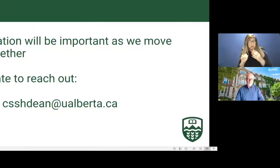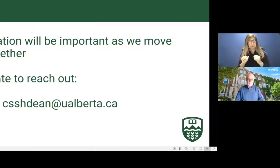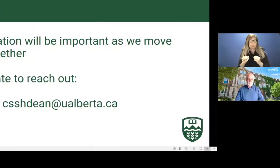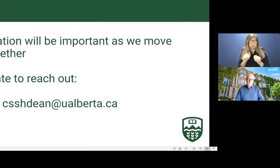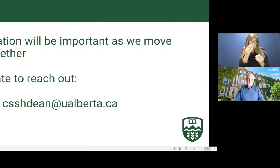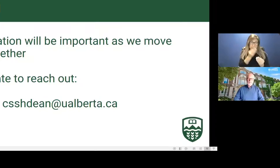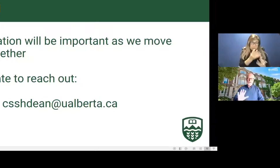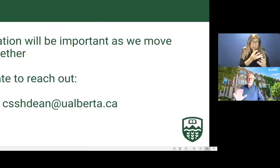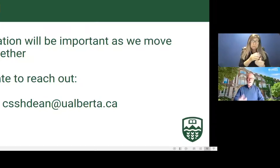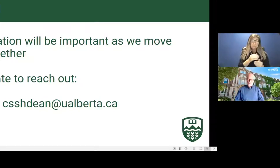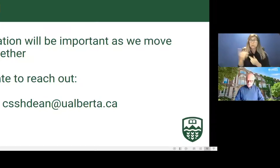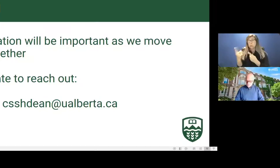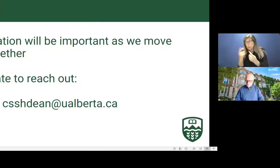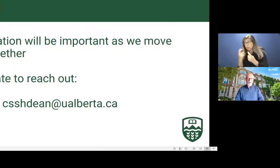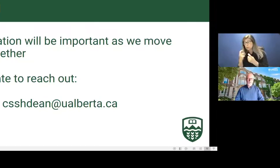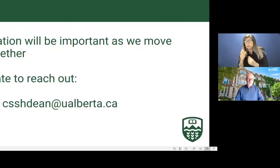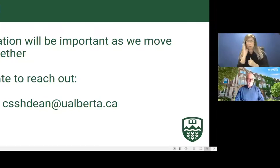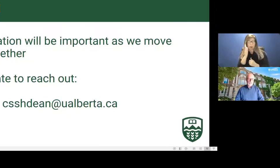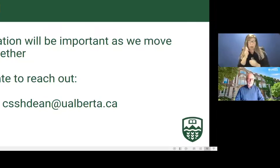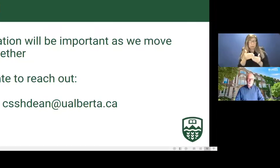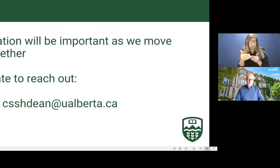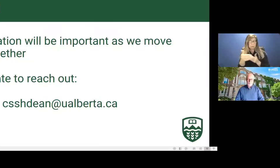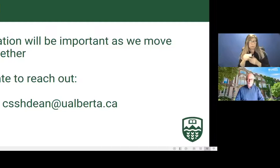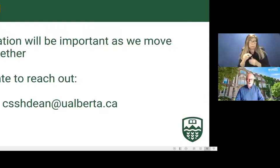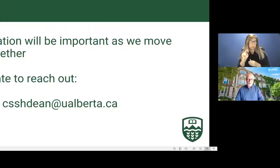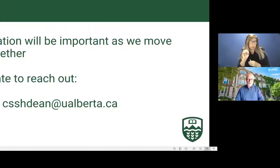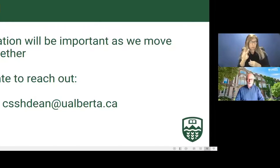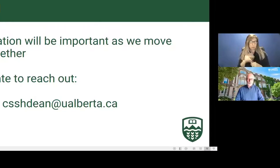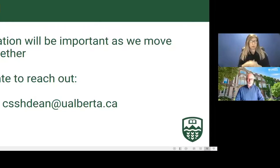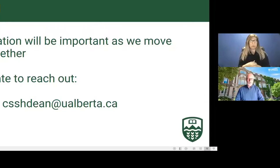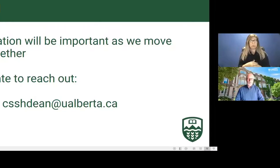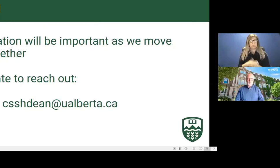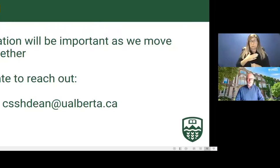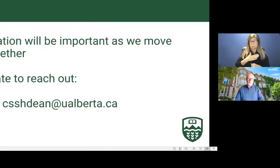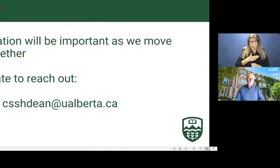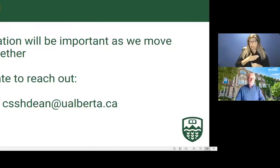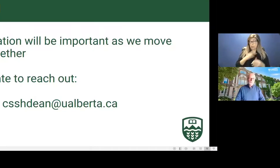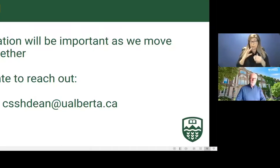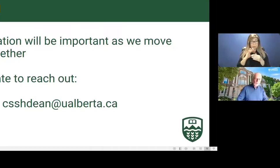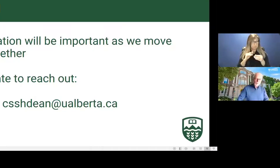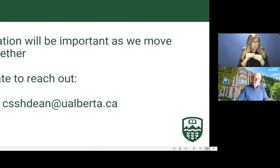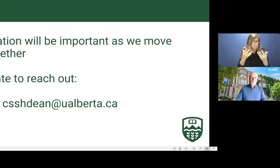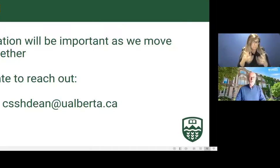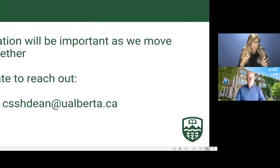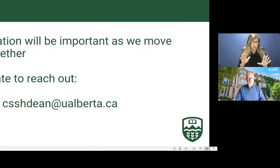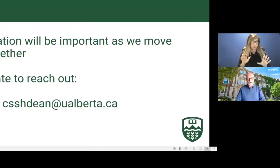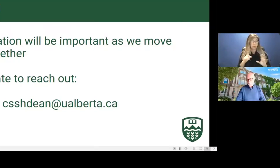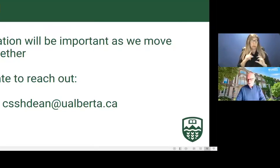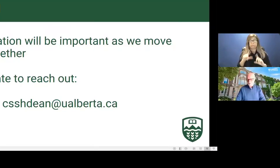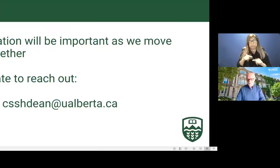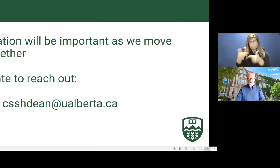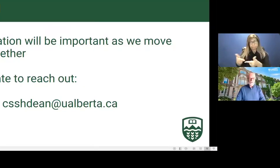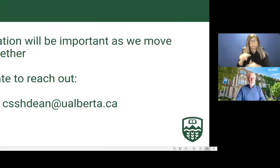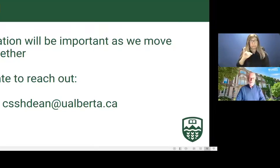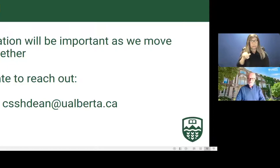But that is all that I wanted to say at this point. So I'd like now to turn things over to my colleague, Jennifer